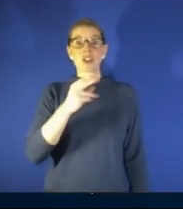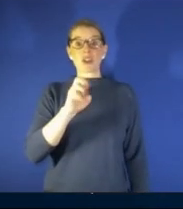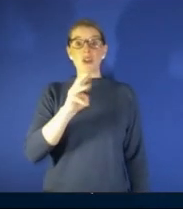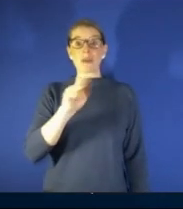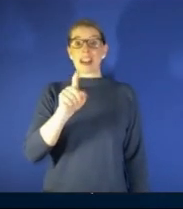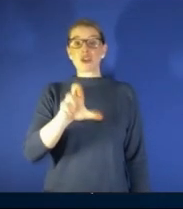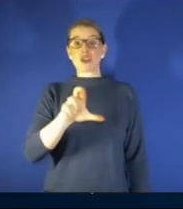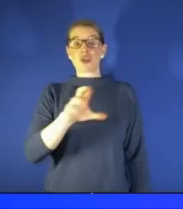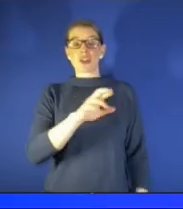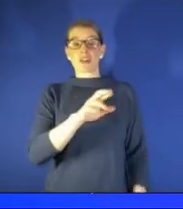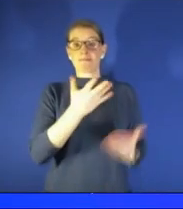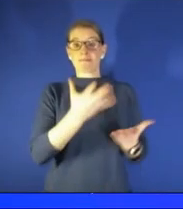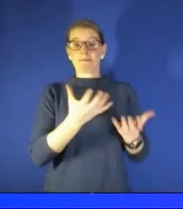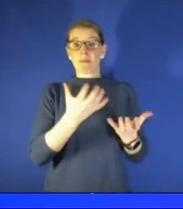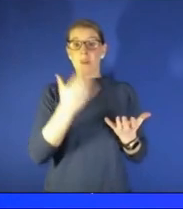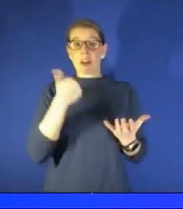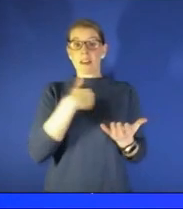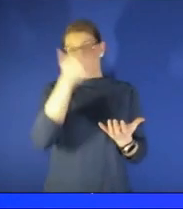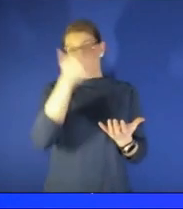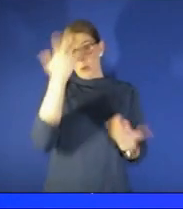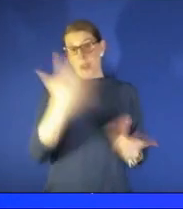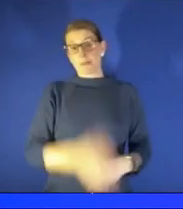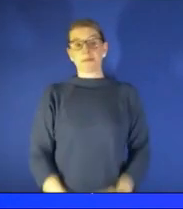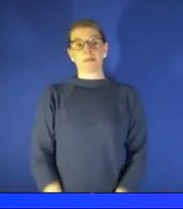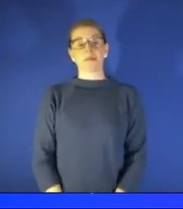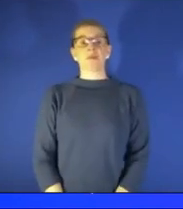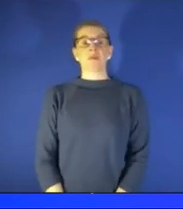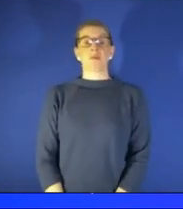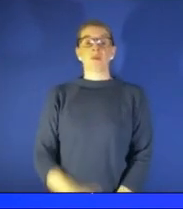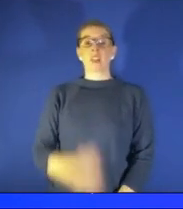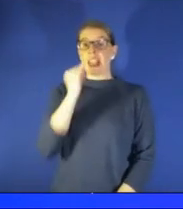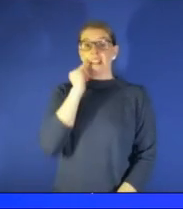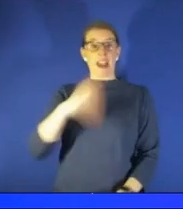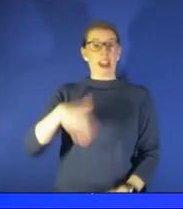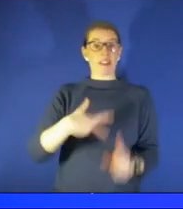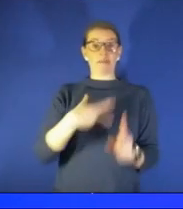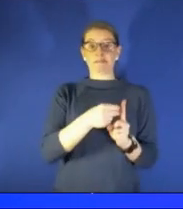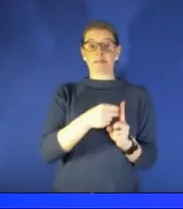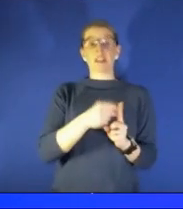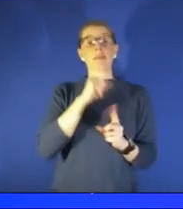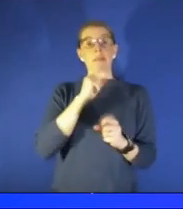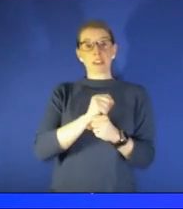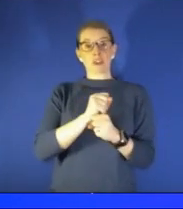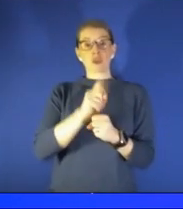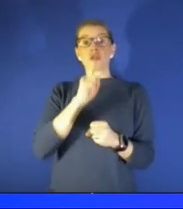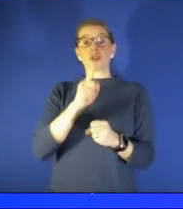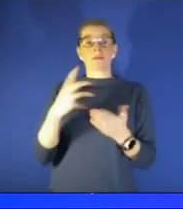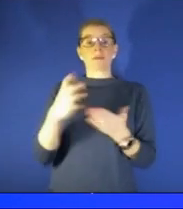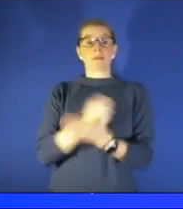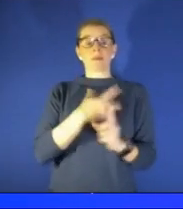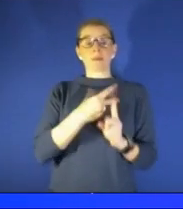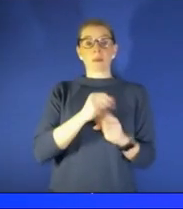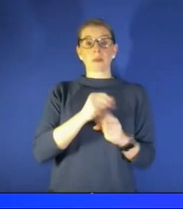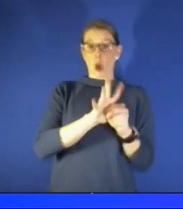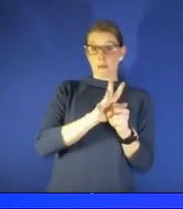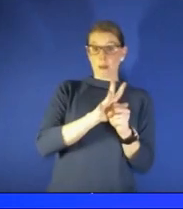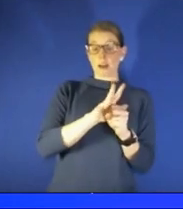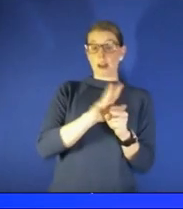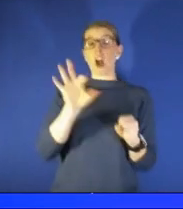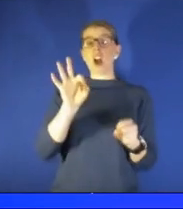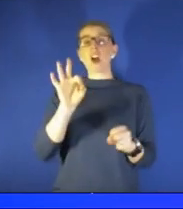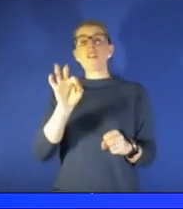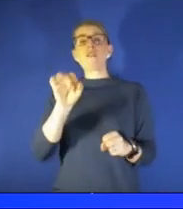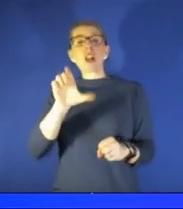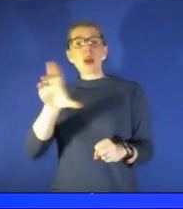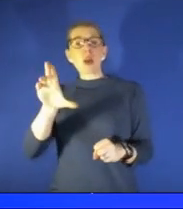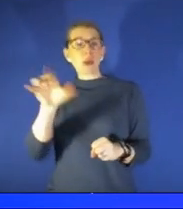i mean you know if you haven't been vaccinated be sure to get vaccinated including your booster not just for covid but for influenza you know we're right at the tail end